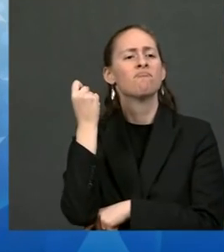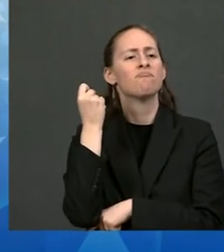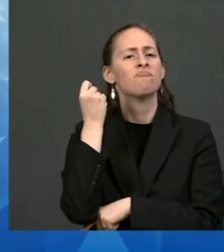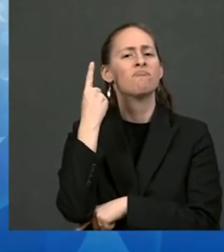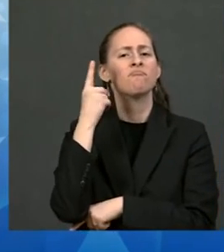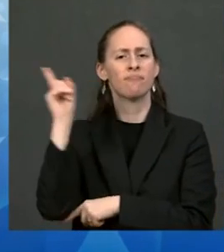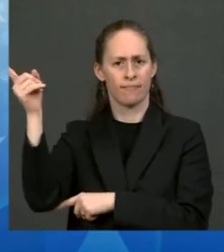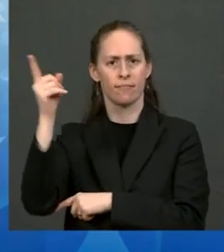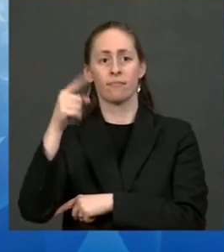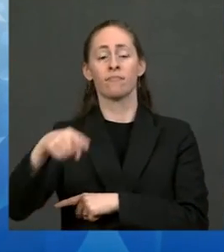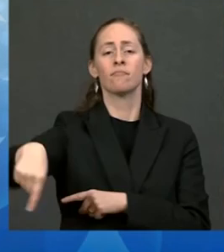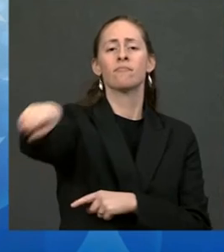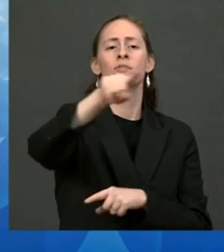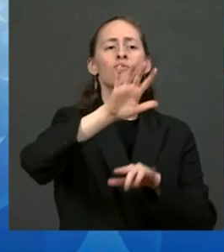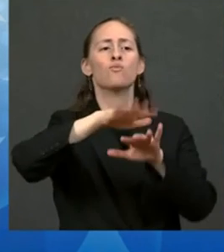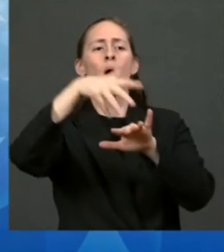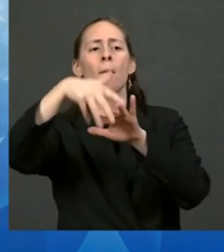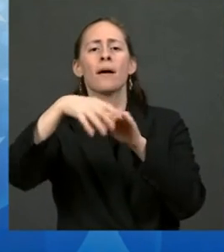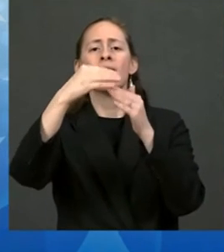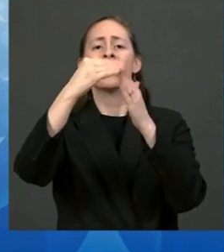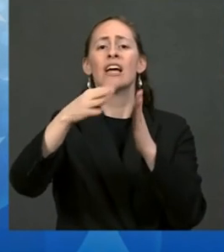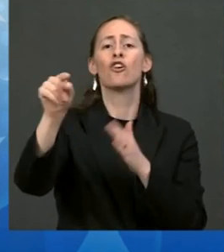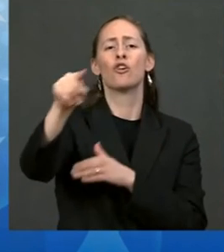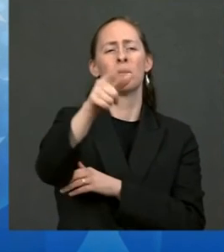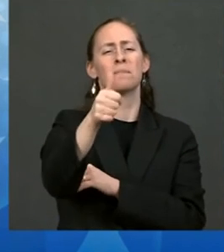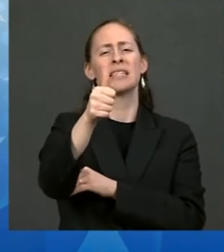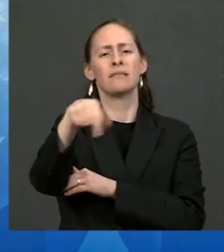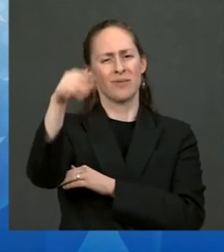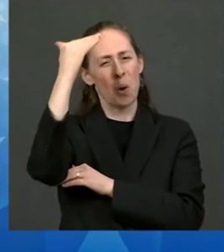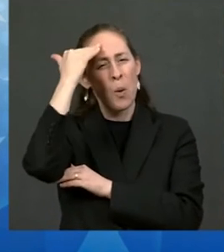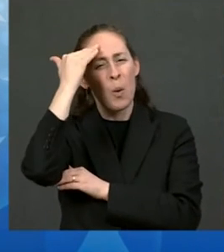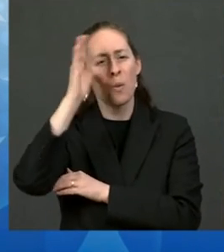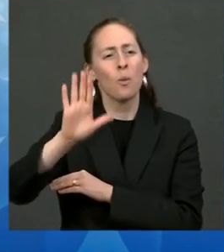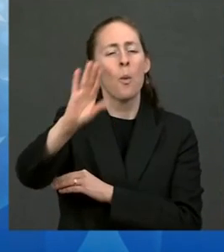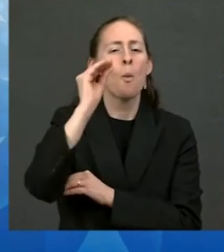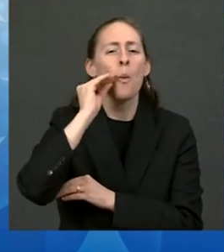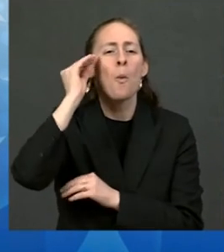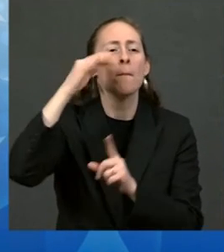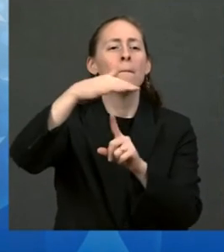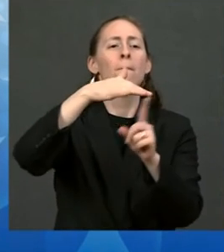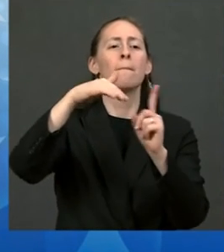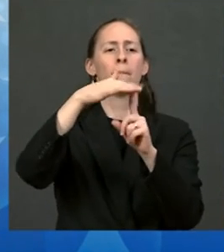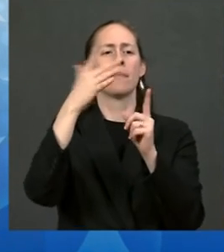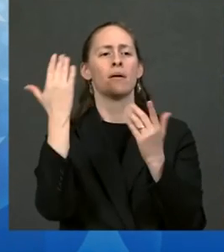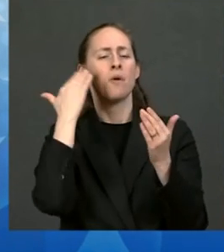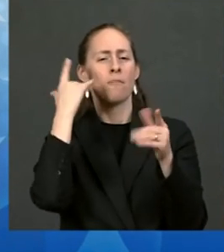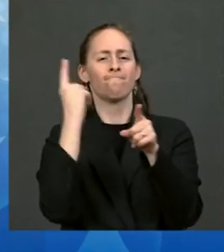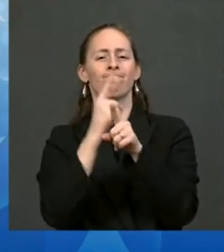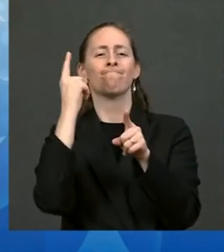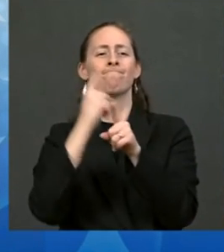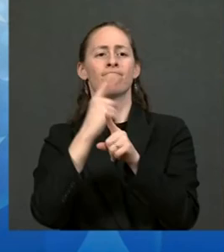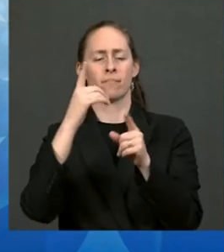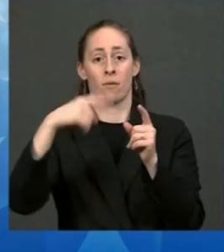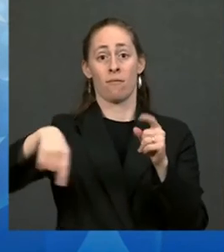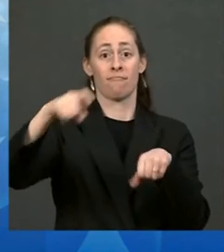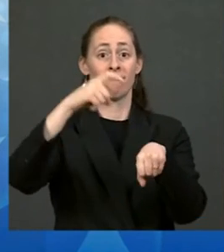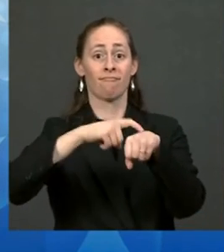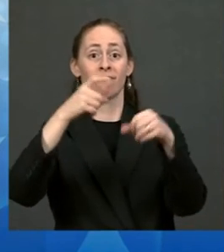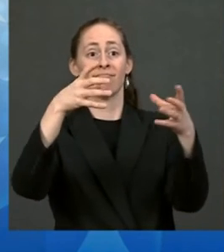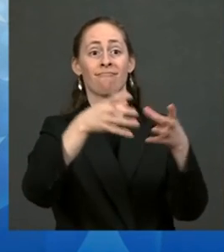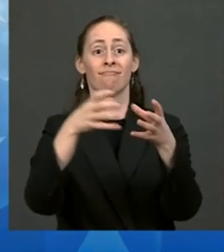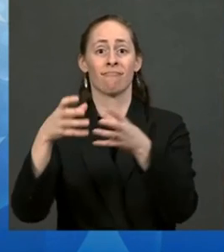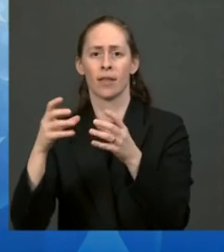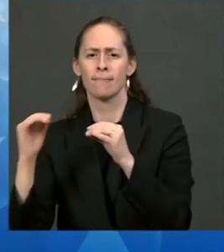your communities best and that the right solutions are created when tribes consistently have a seat at the table.